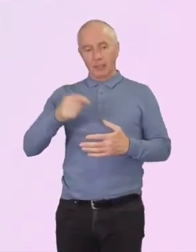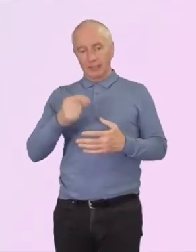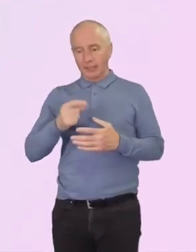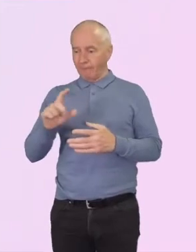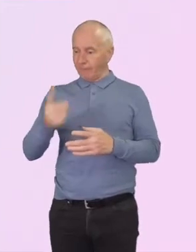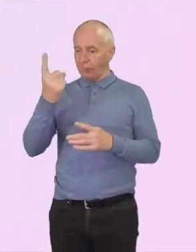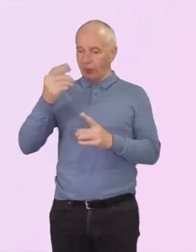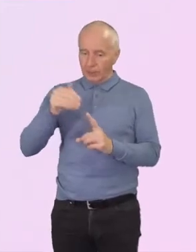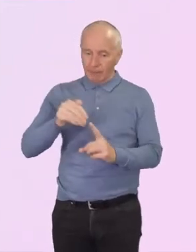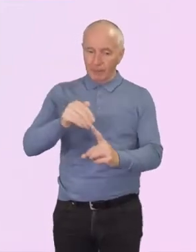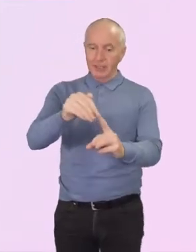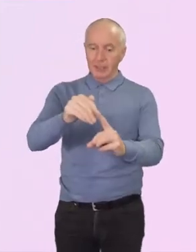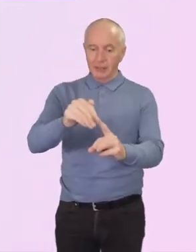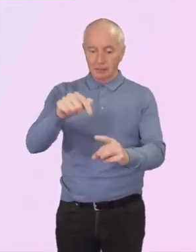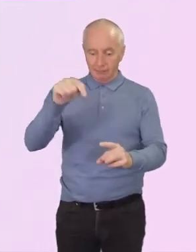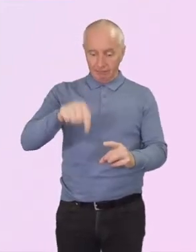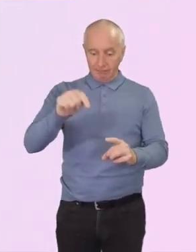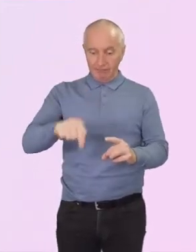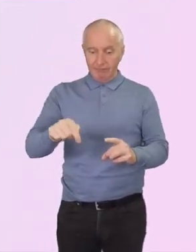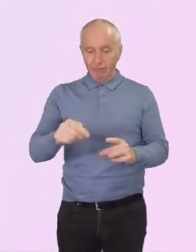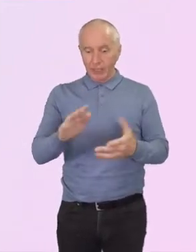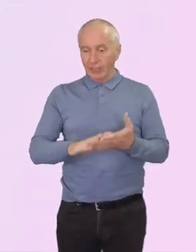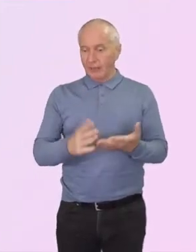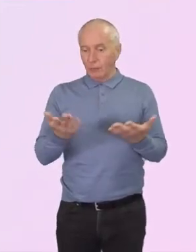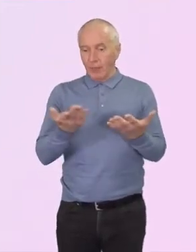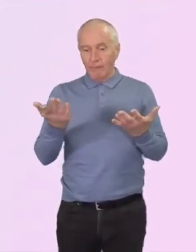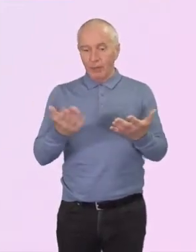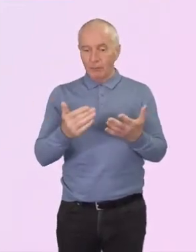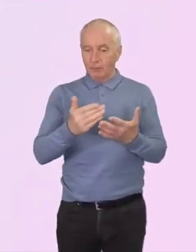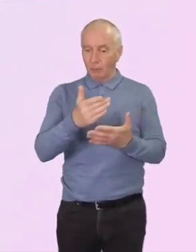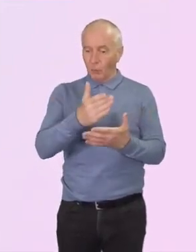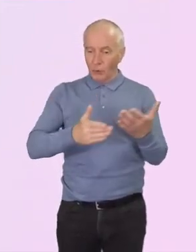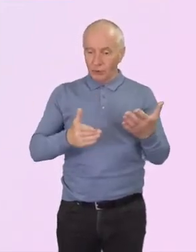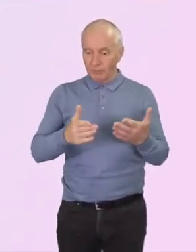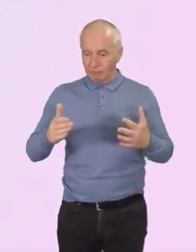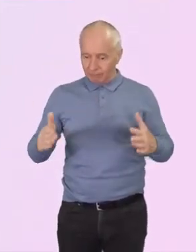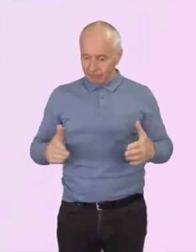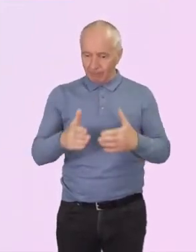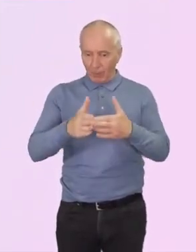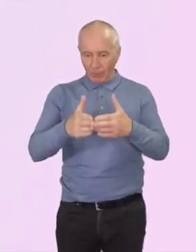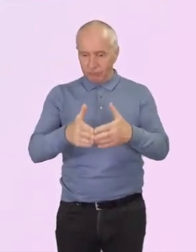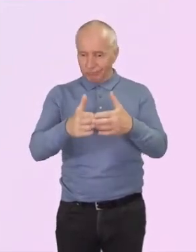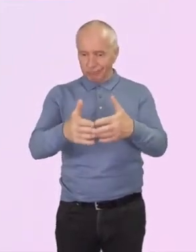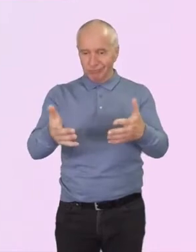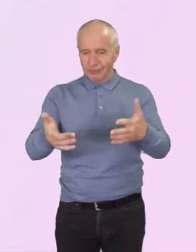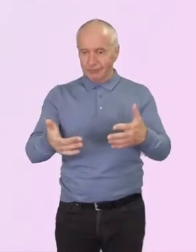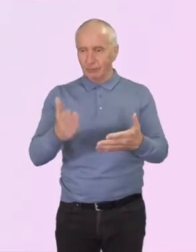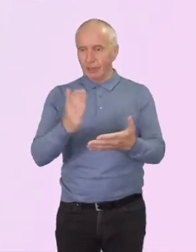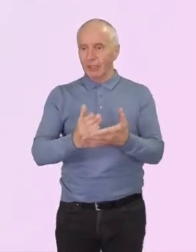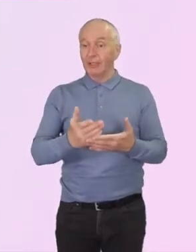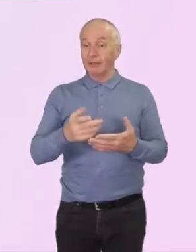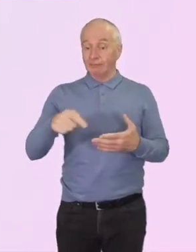for the next one. And this is particularly important in hierarchical culture where being a